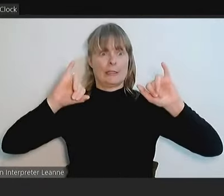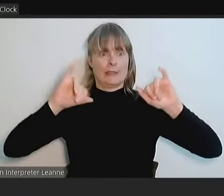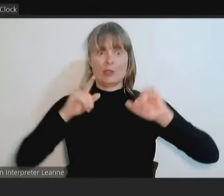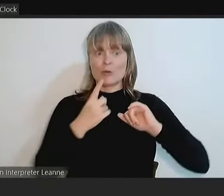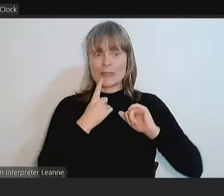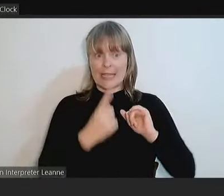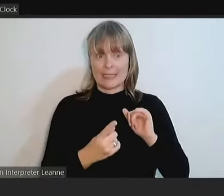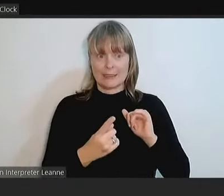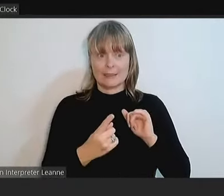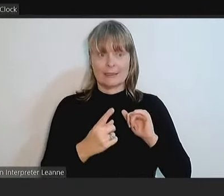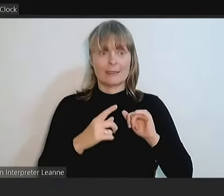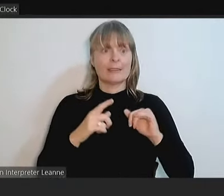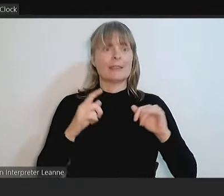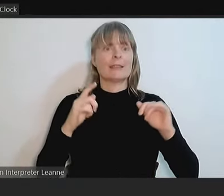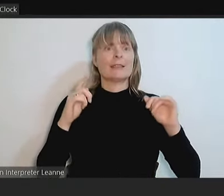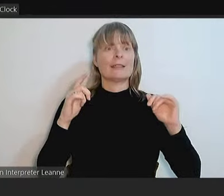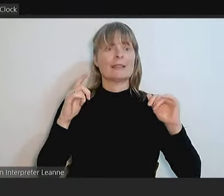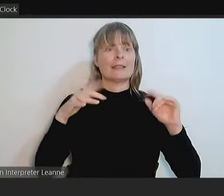partnership.